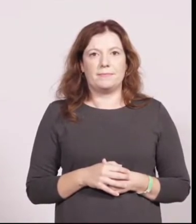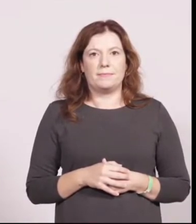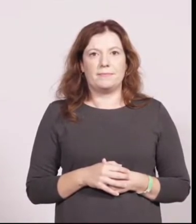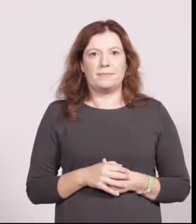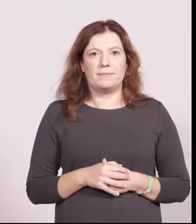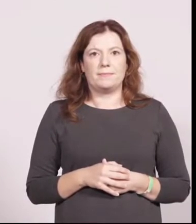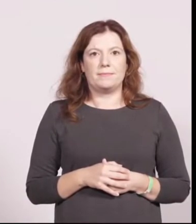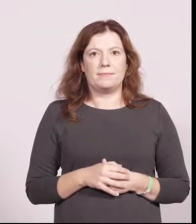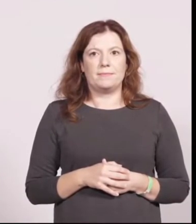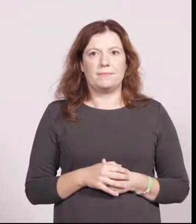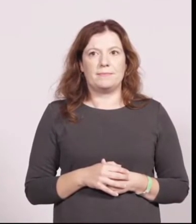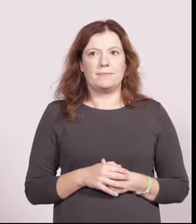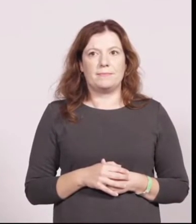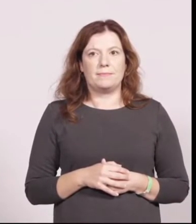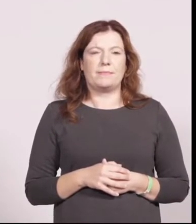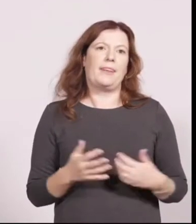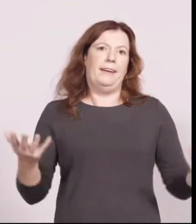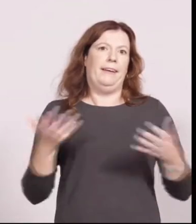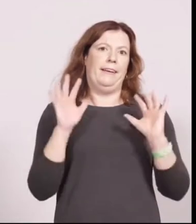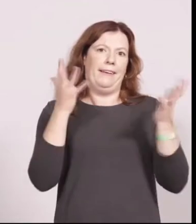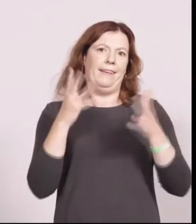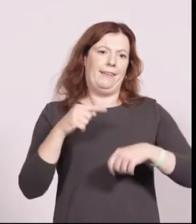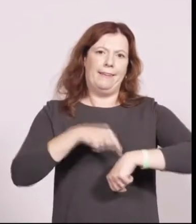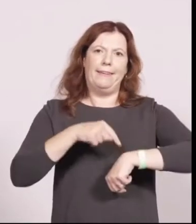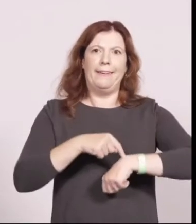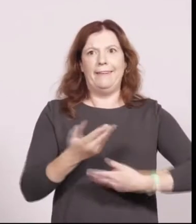okay okay come on we haven't got all day